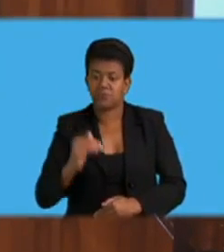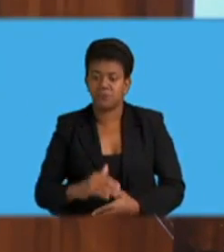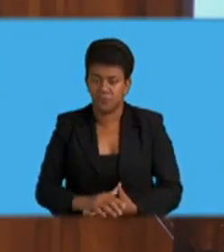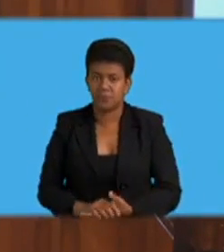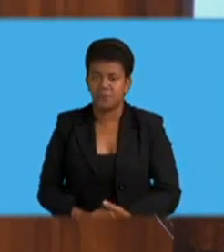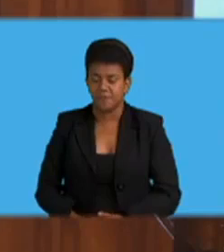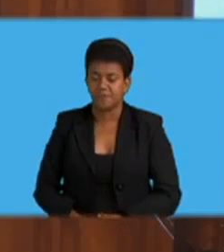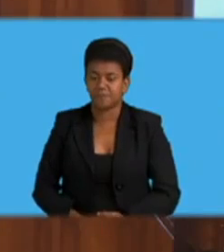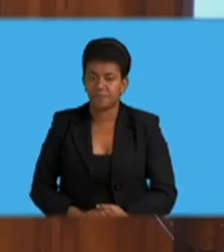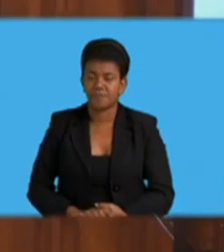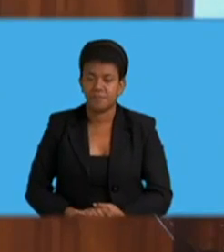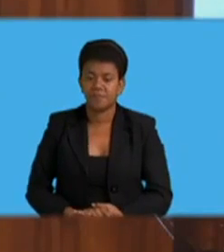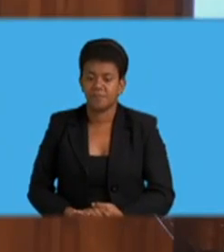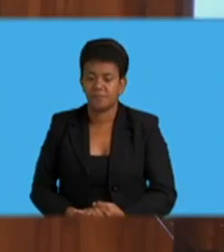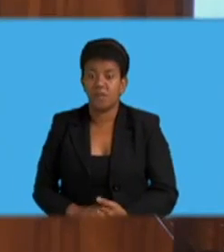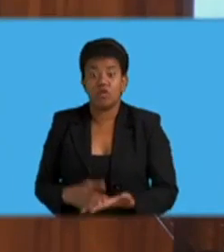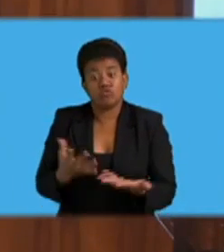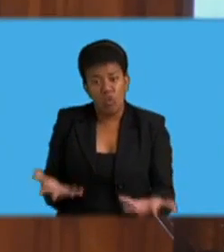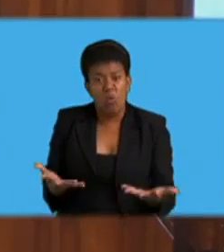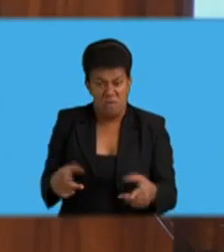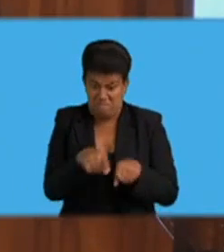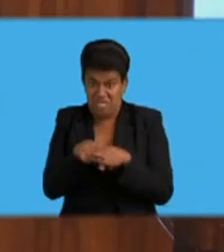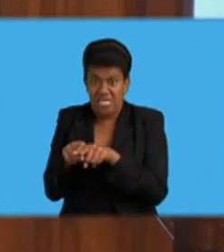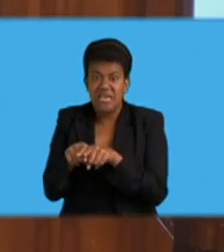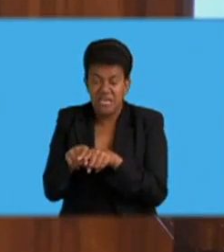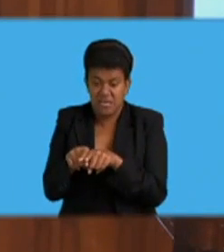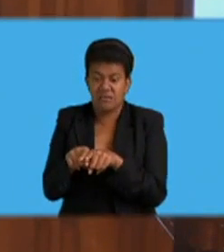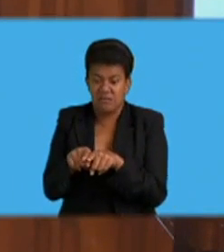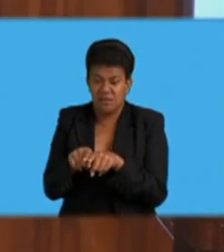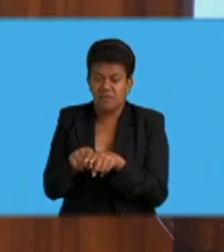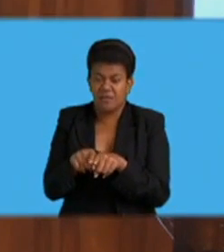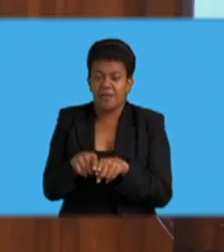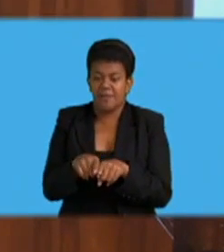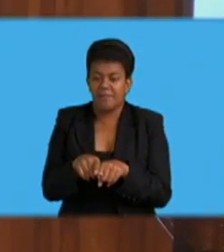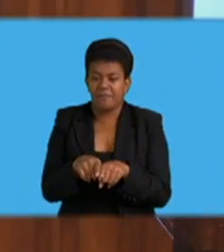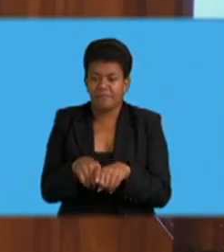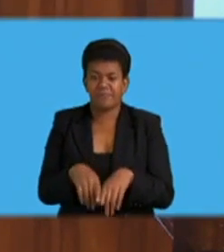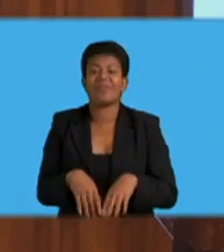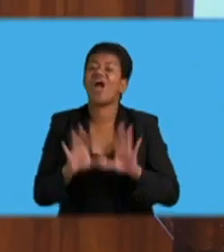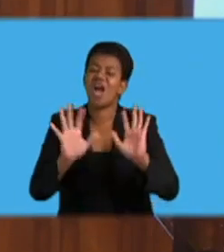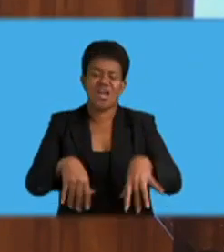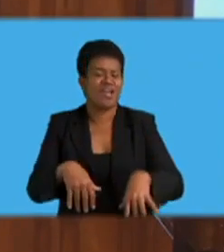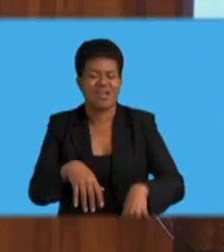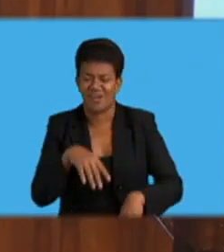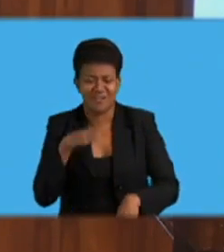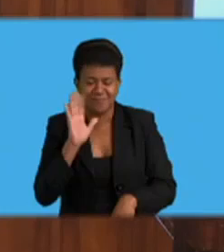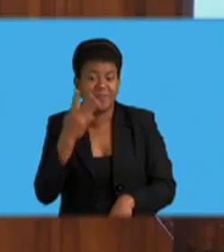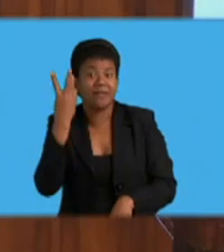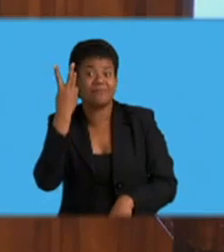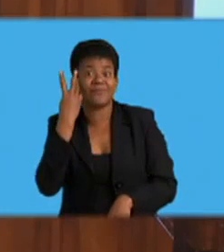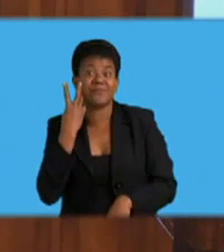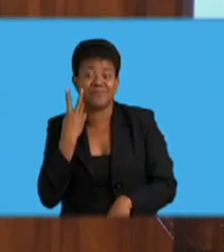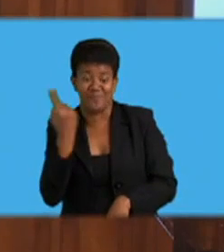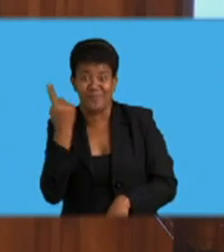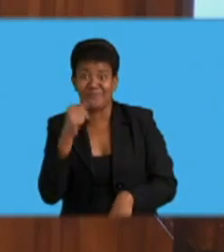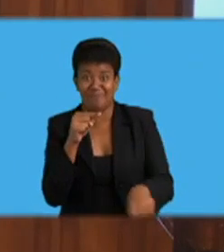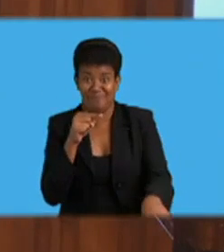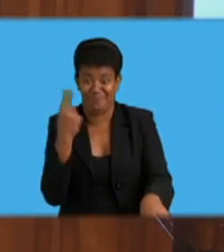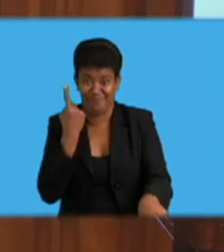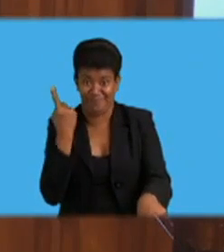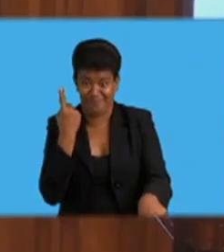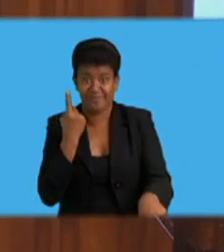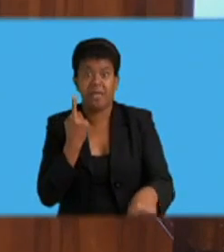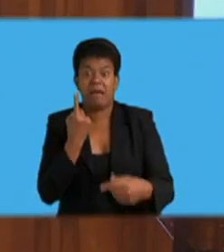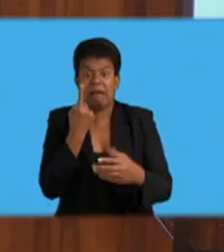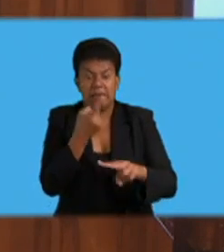Defilement. Madam Speaker, women who were defiled in the previous years actually reported the case this year by